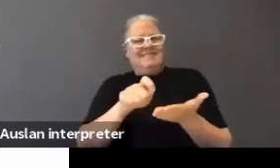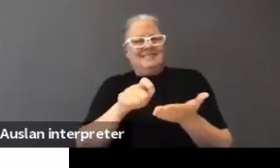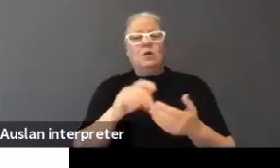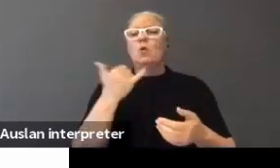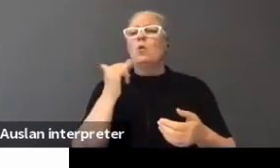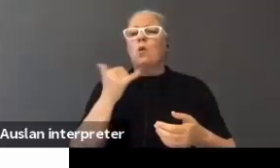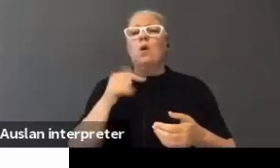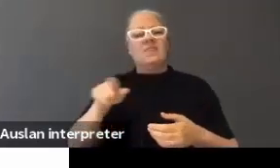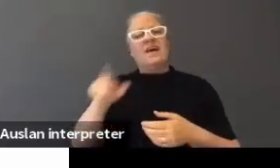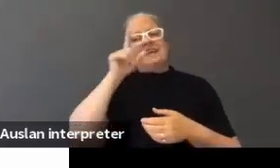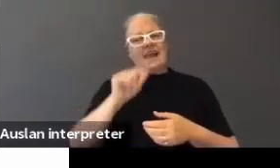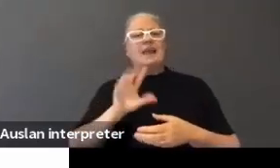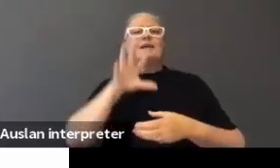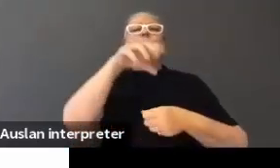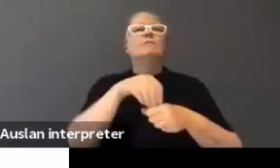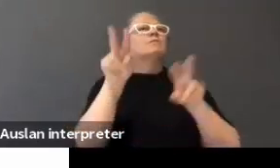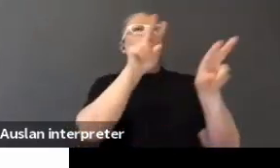be a participant in the class.